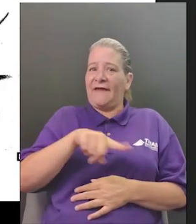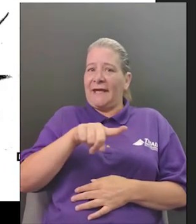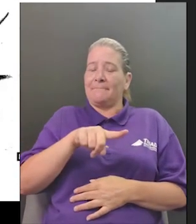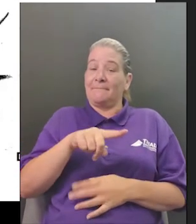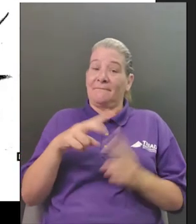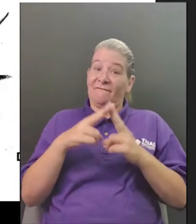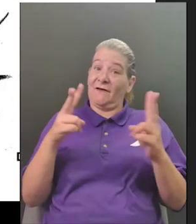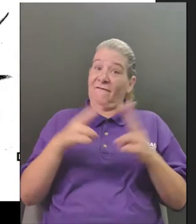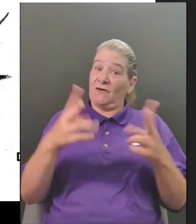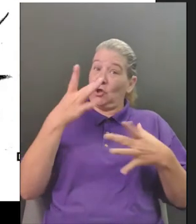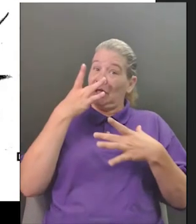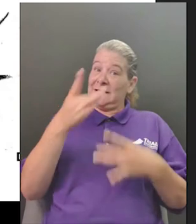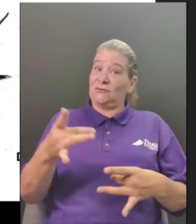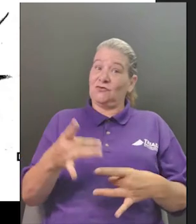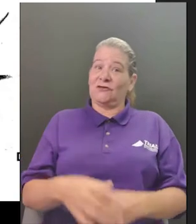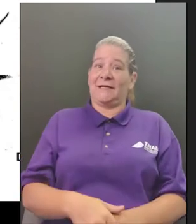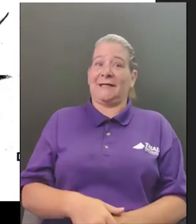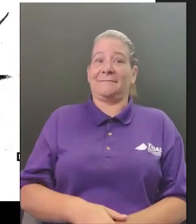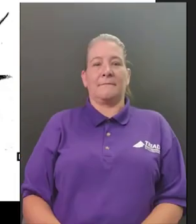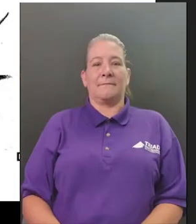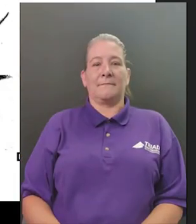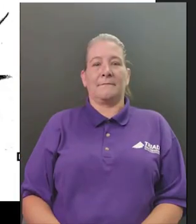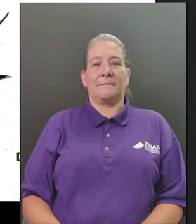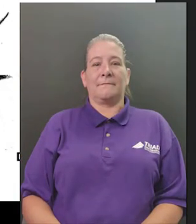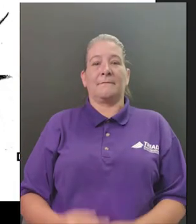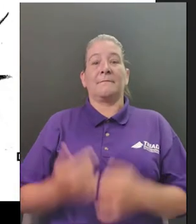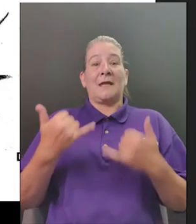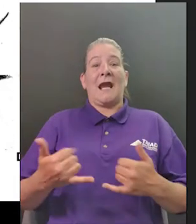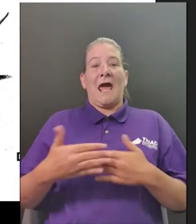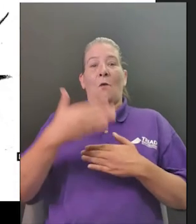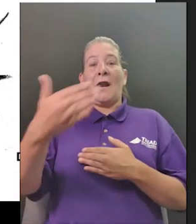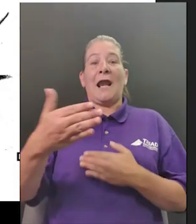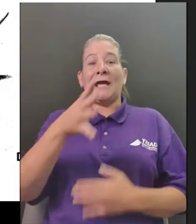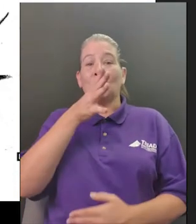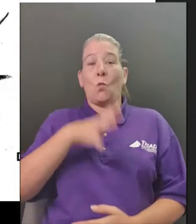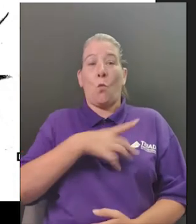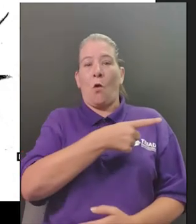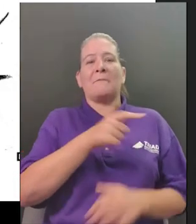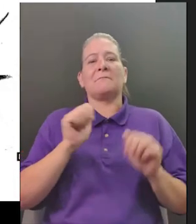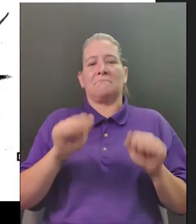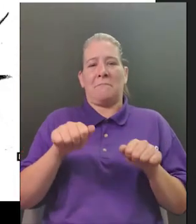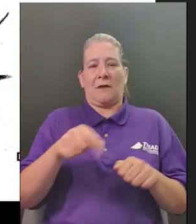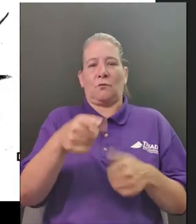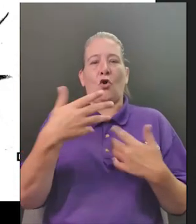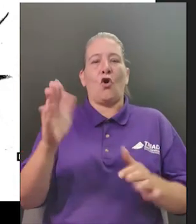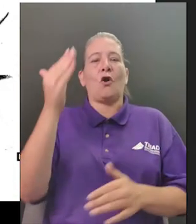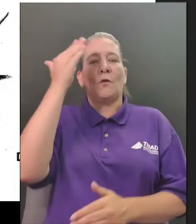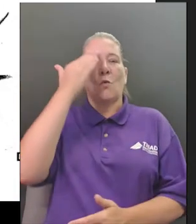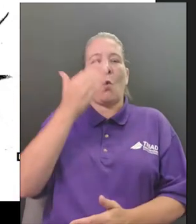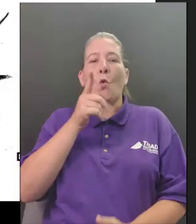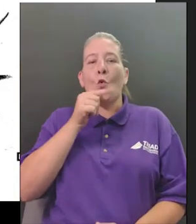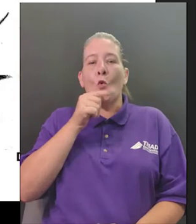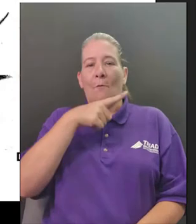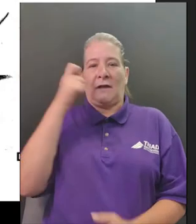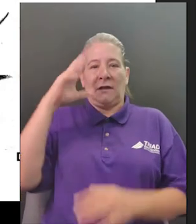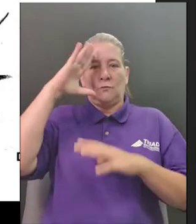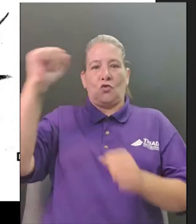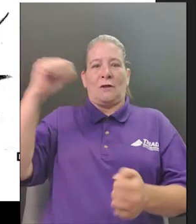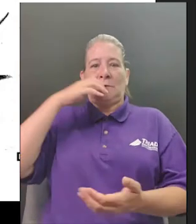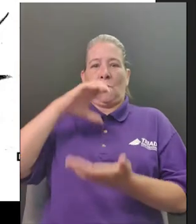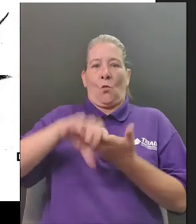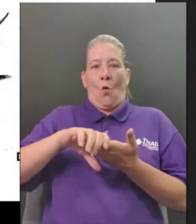i might put on a hat i might put on some sunglasses and kind of go incognito